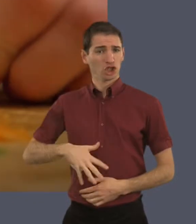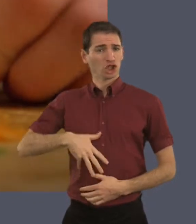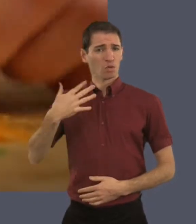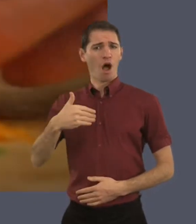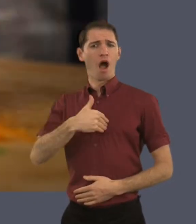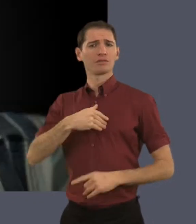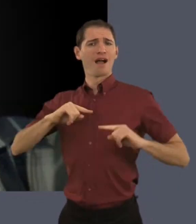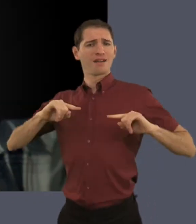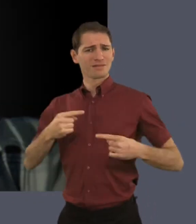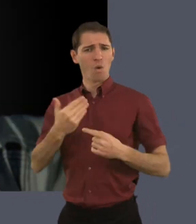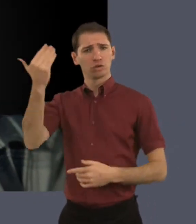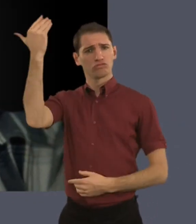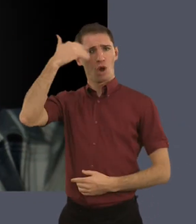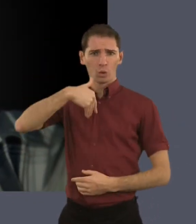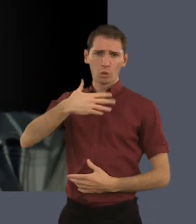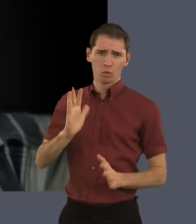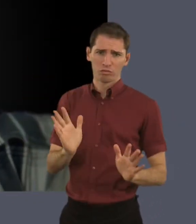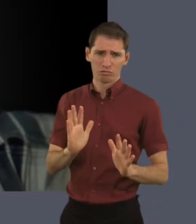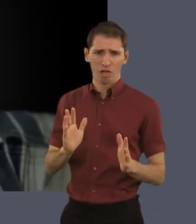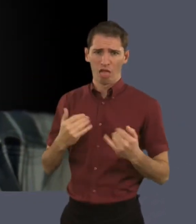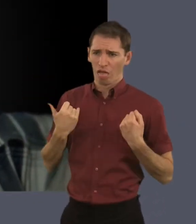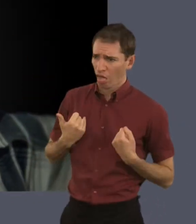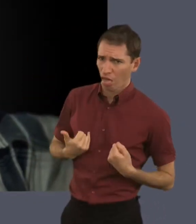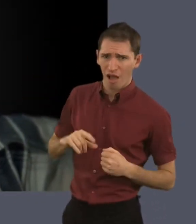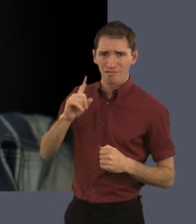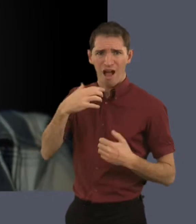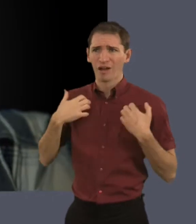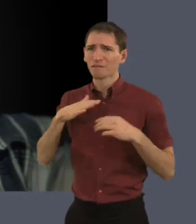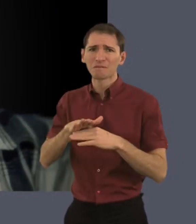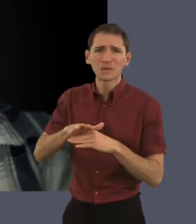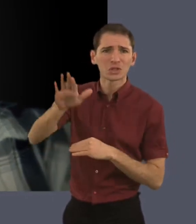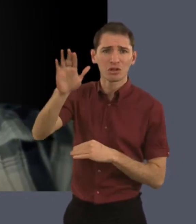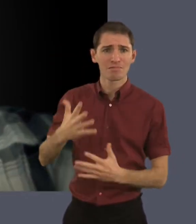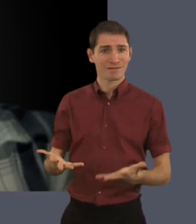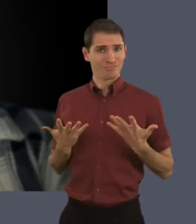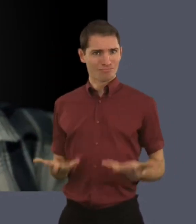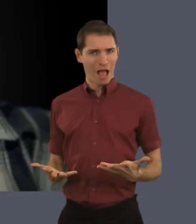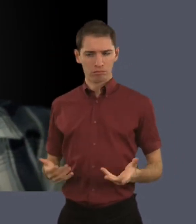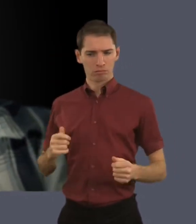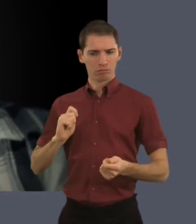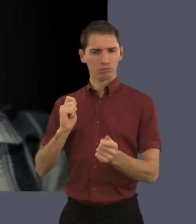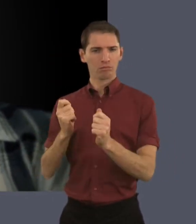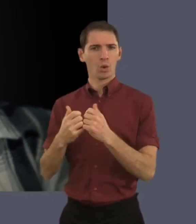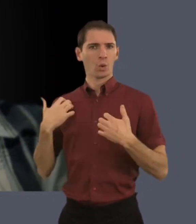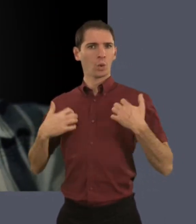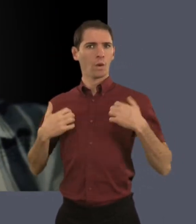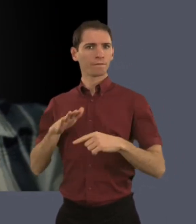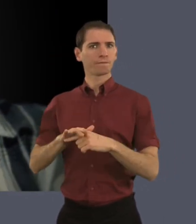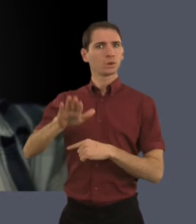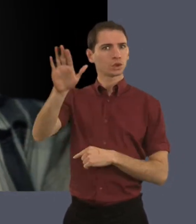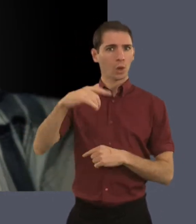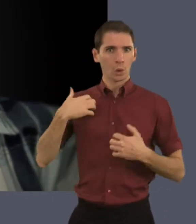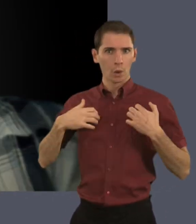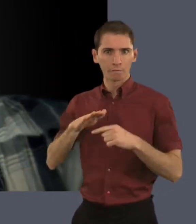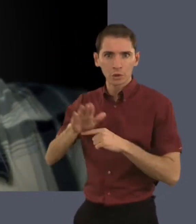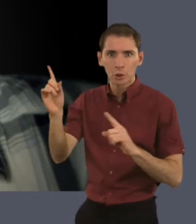I didn't want to have a heart attack or a stroke, and end up not being able to, you know, look to the future. But now,